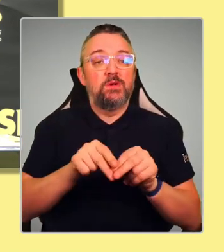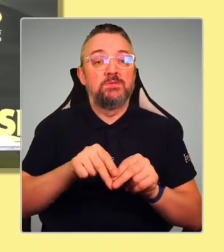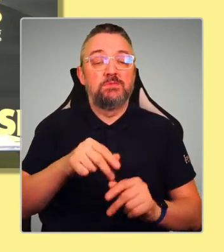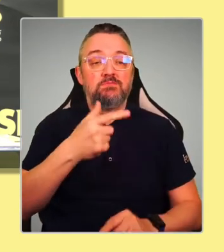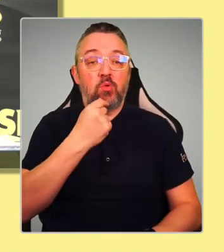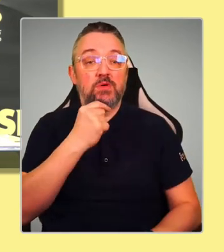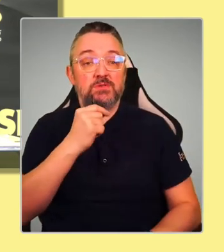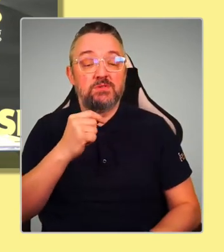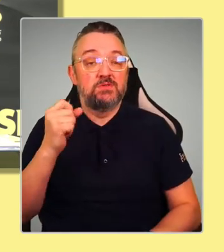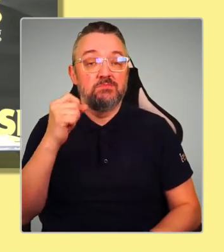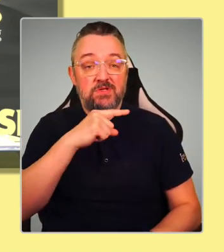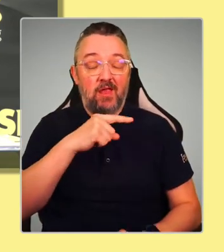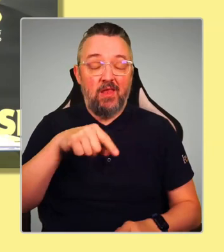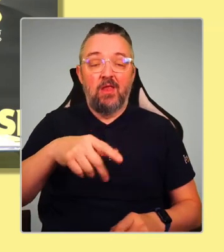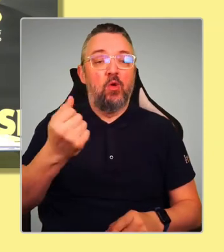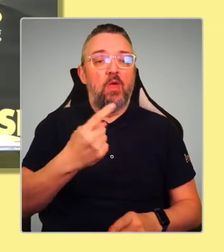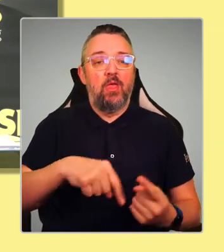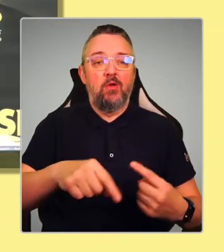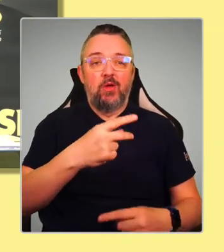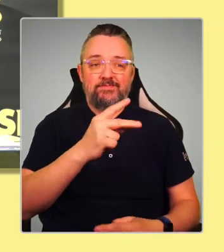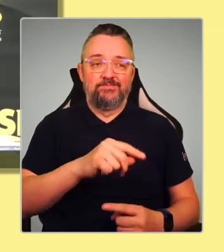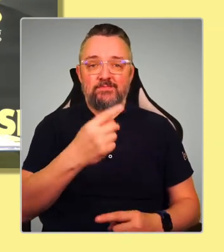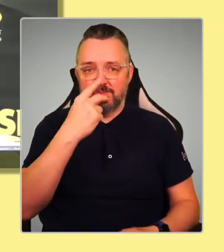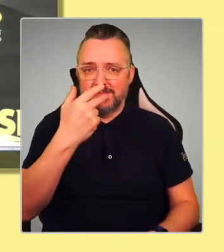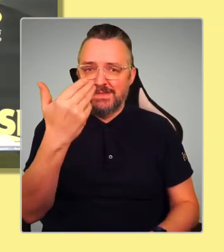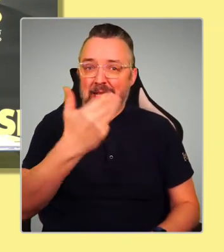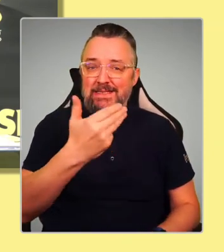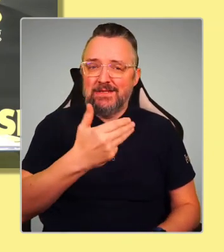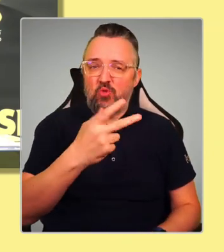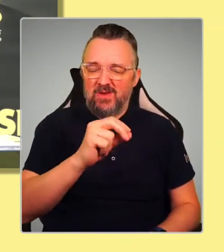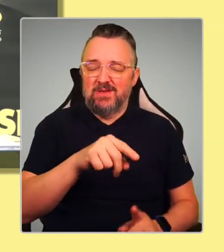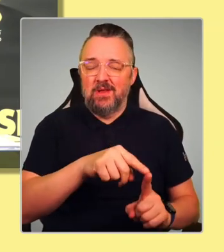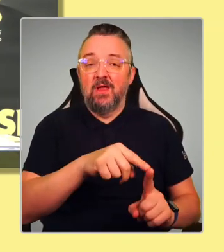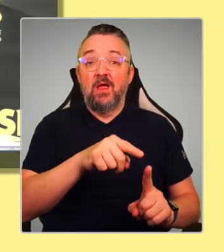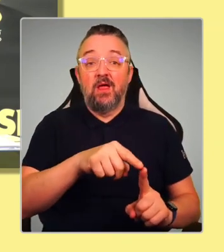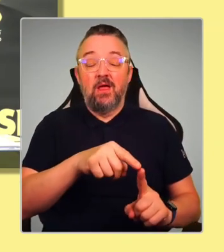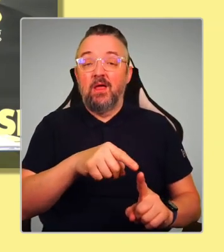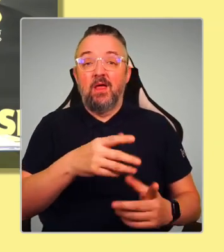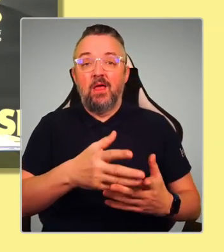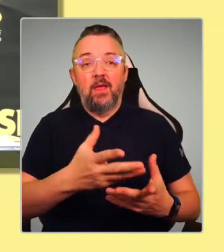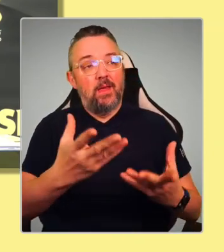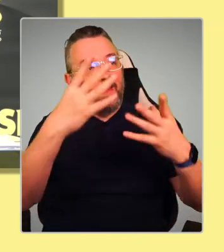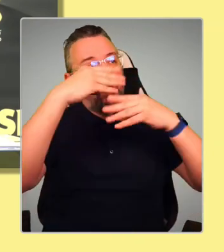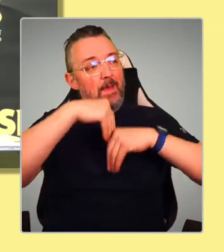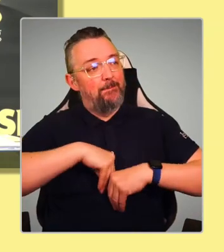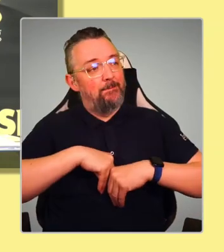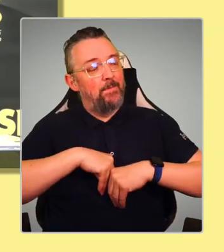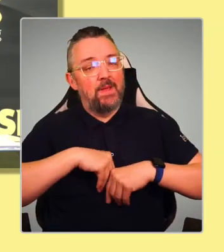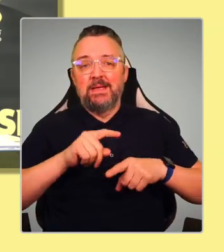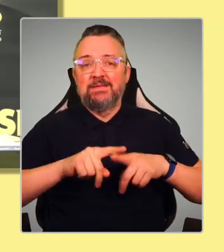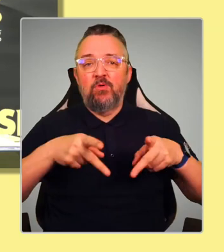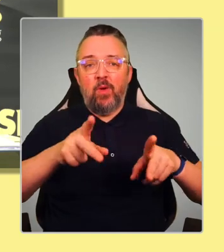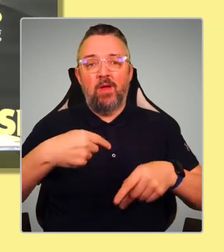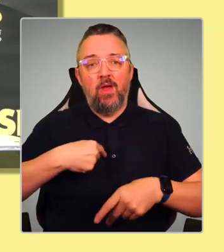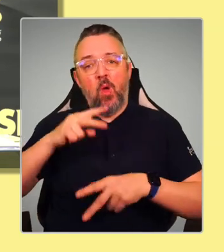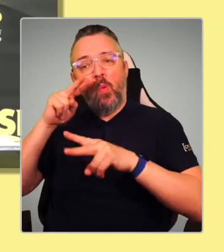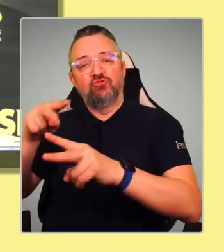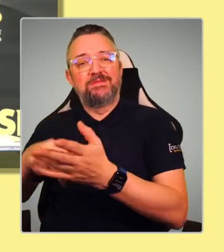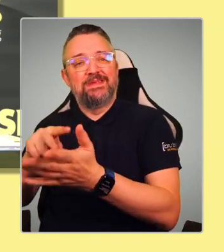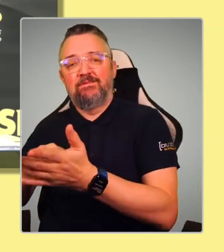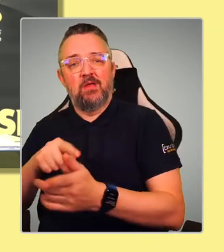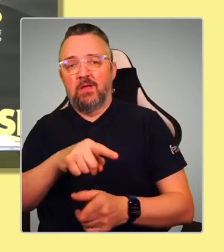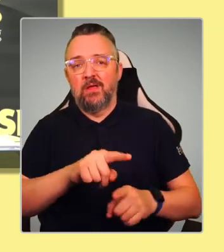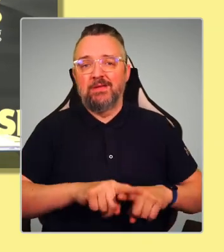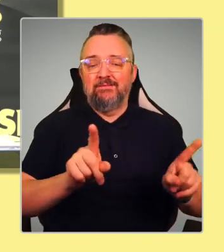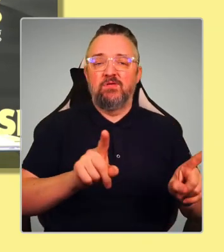in quite a different world for me some of the time in terms of the way they like to consume content and the type of programmes that they watch and so on. So I definitely think there's something there.